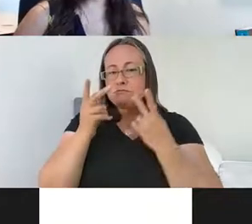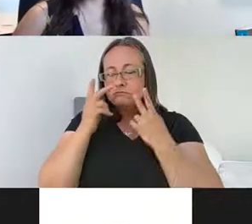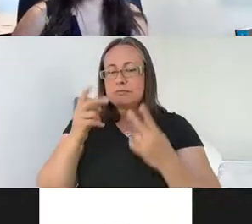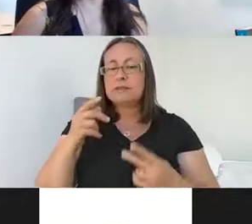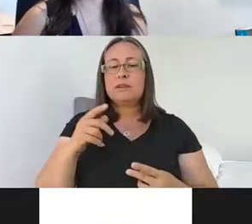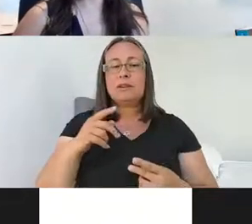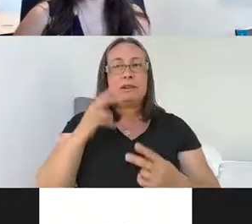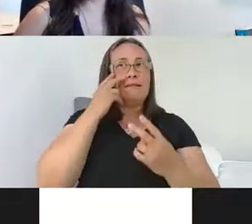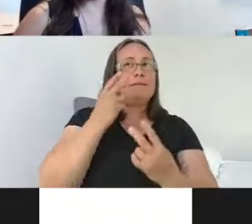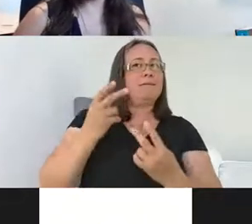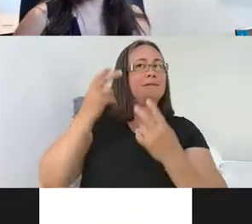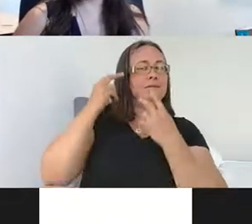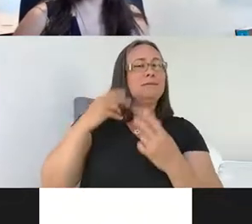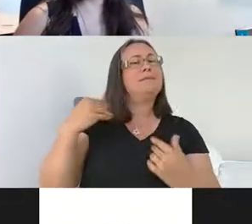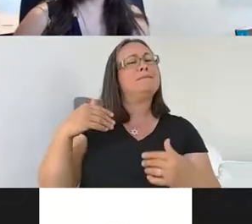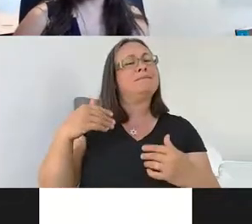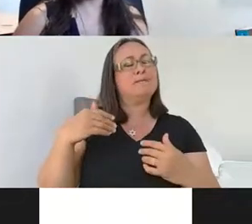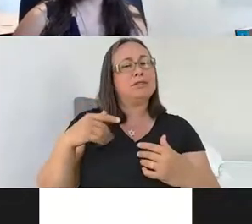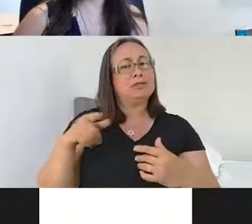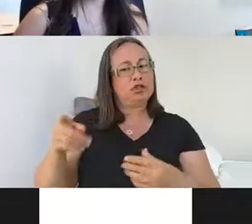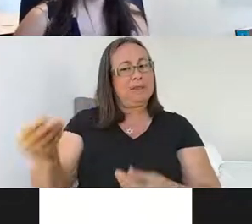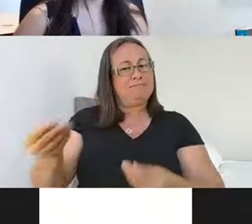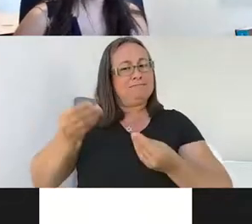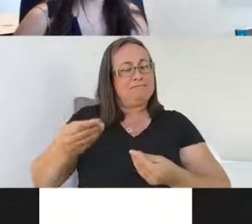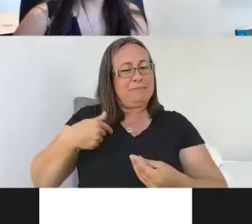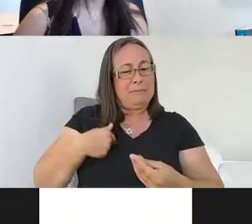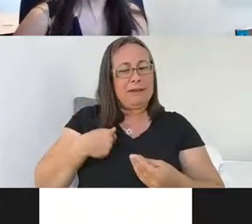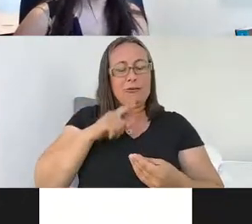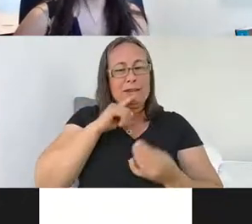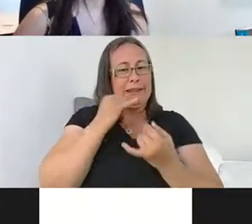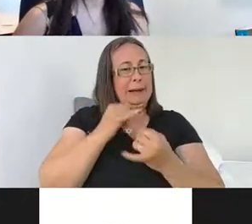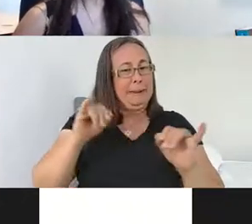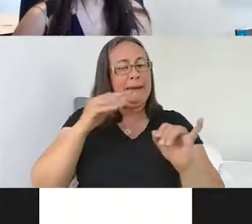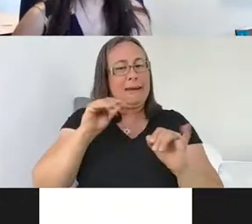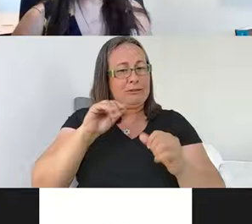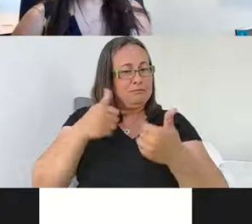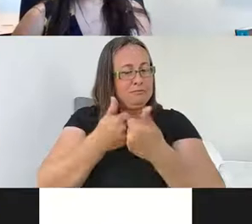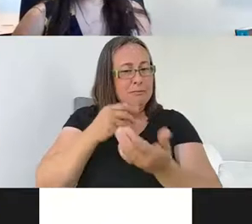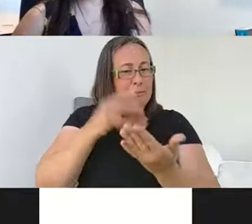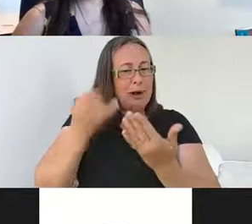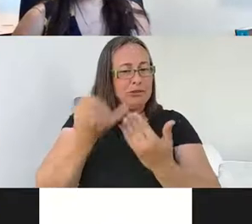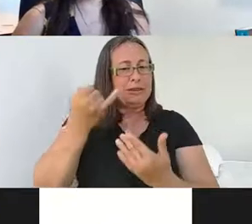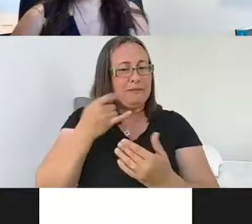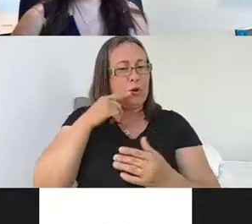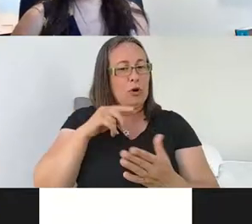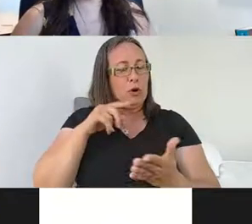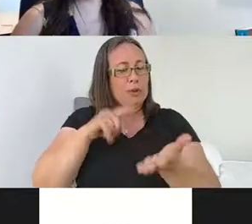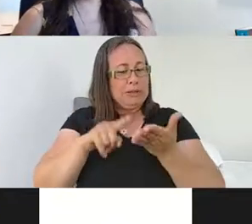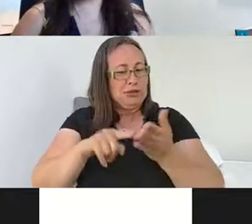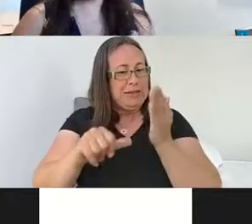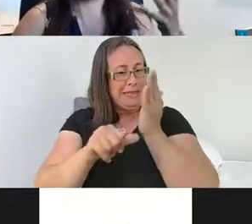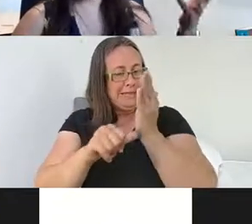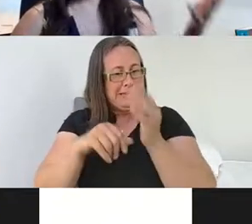in hindsight was a challenging and quite independent project for a research assistant in the lab, where I was recording,